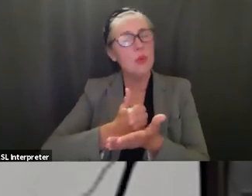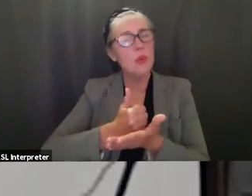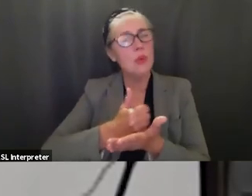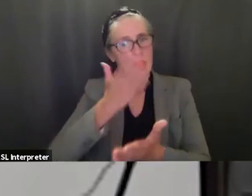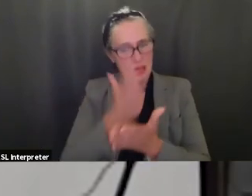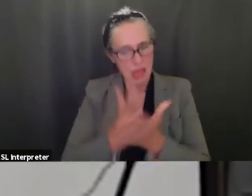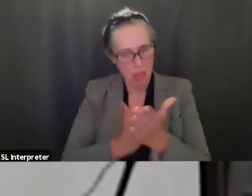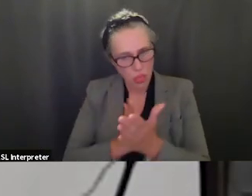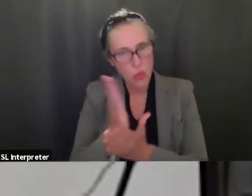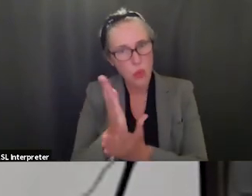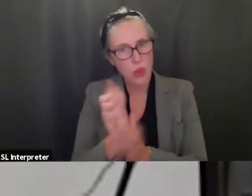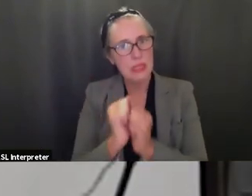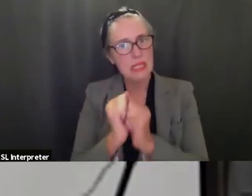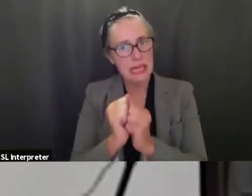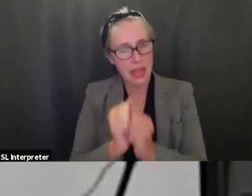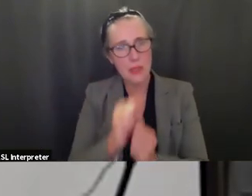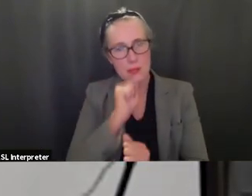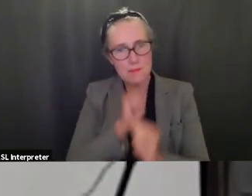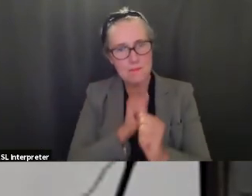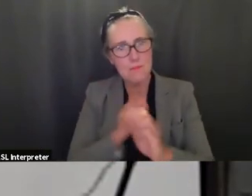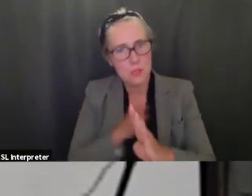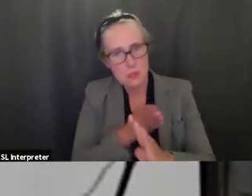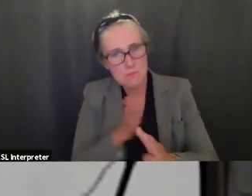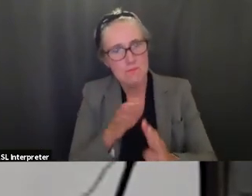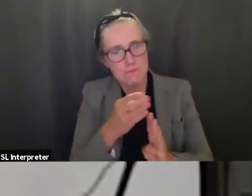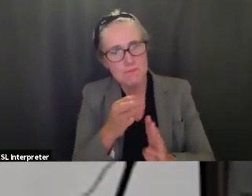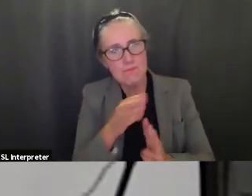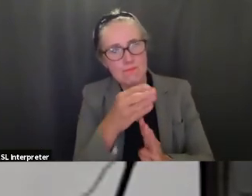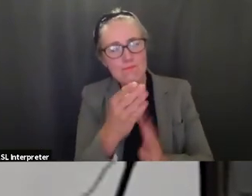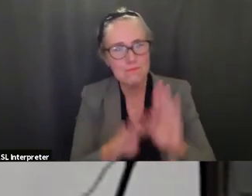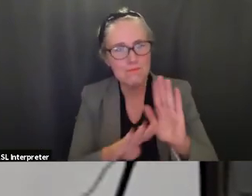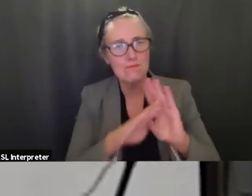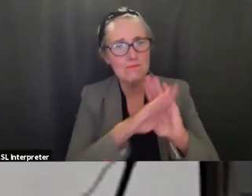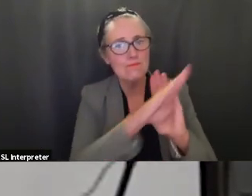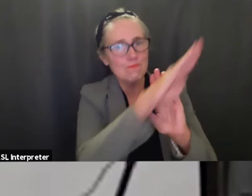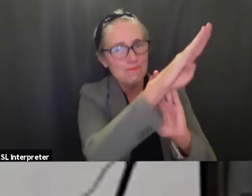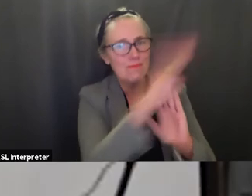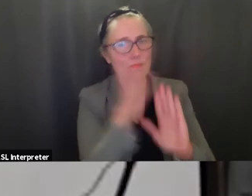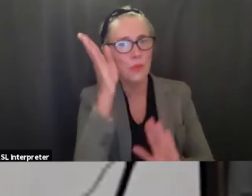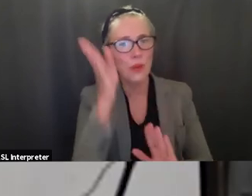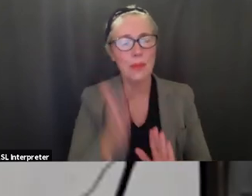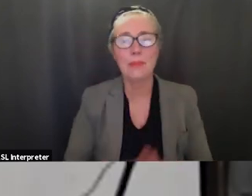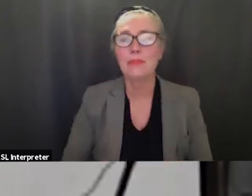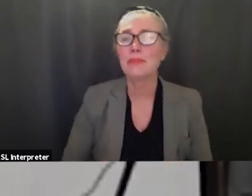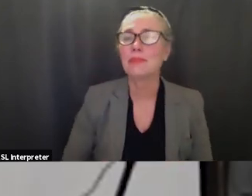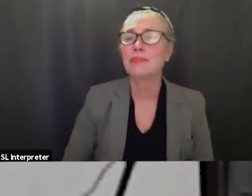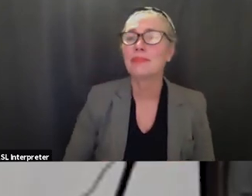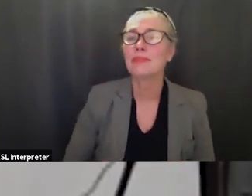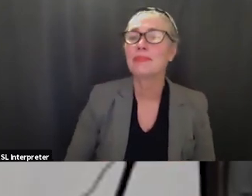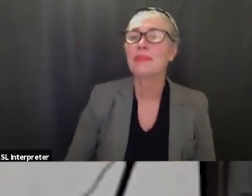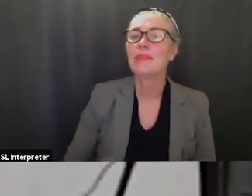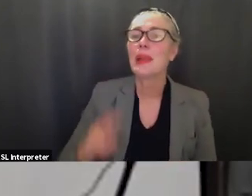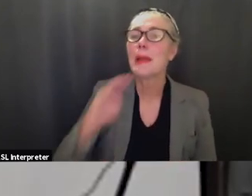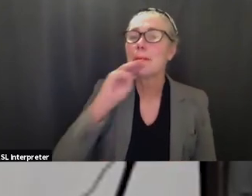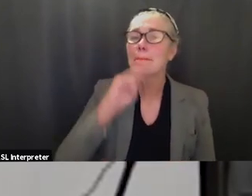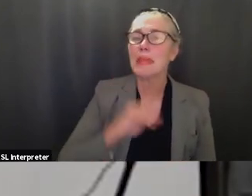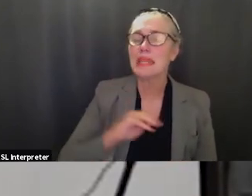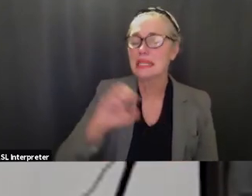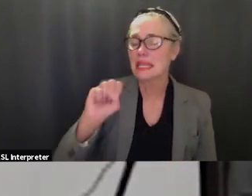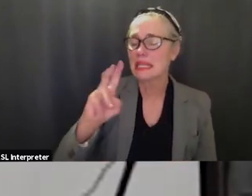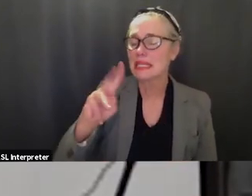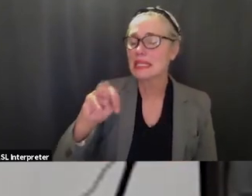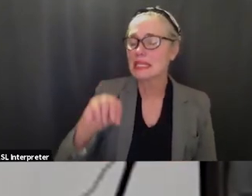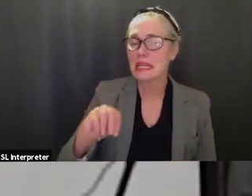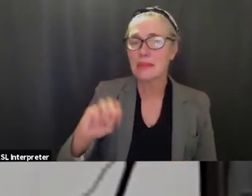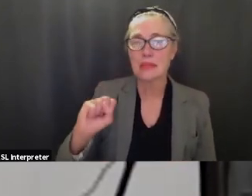thank you any other comments or questions miss sims motin please yes thank you thank you for this very um timely report